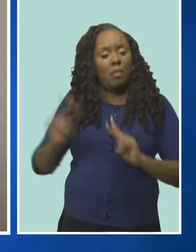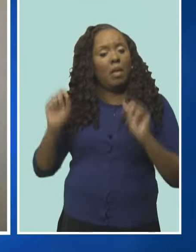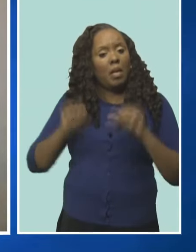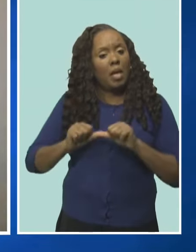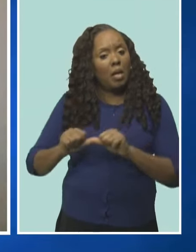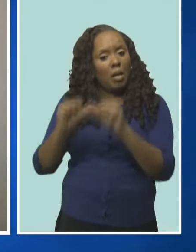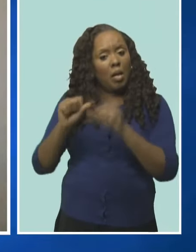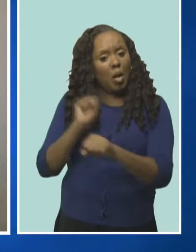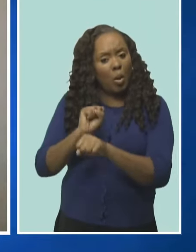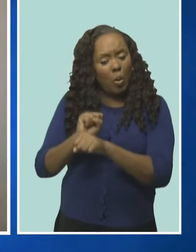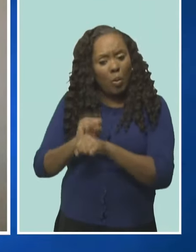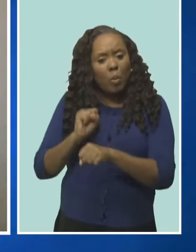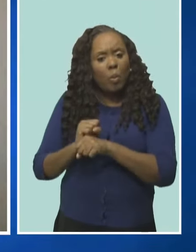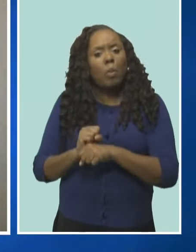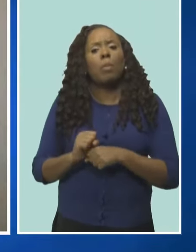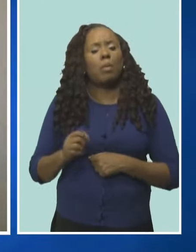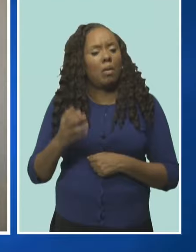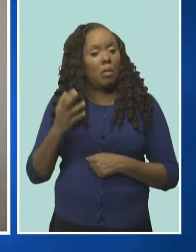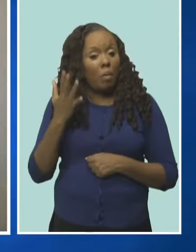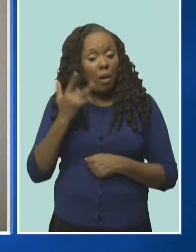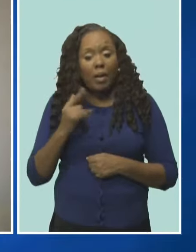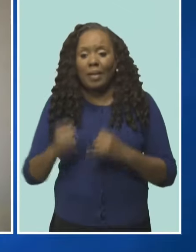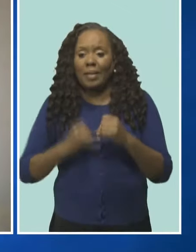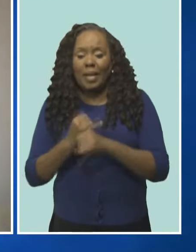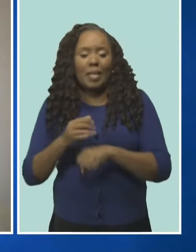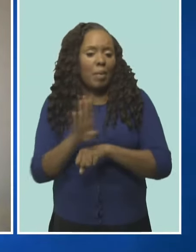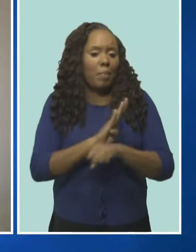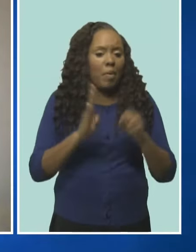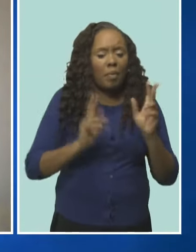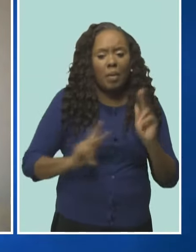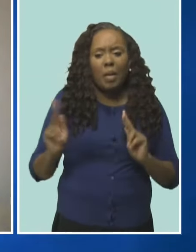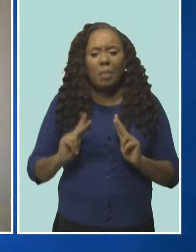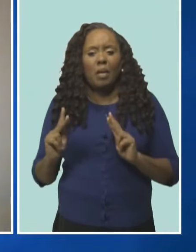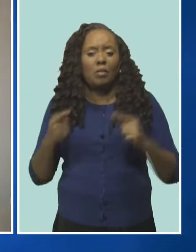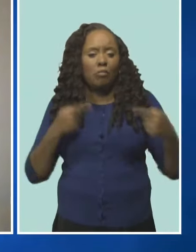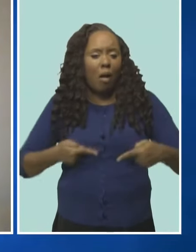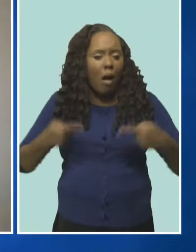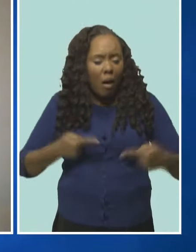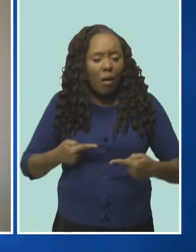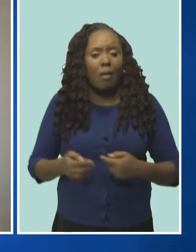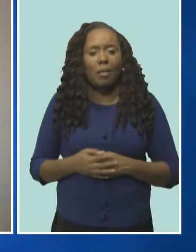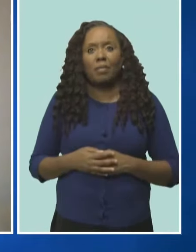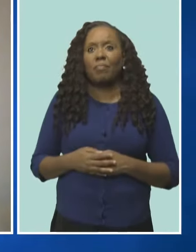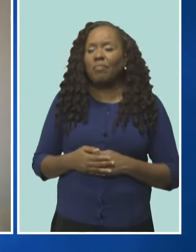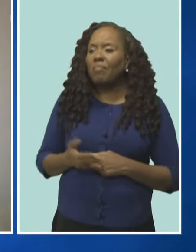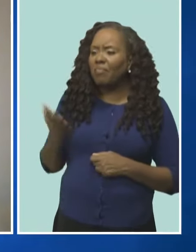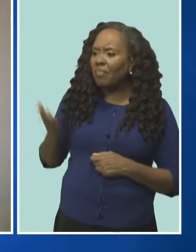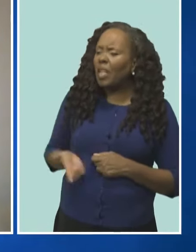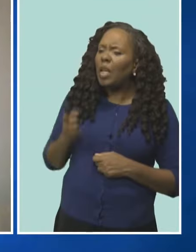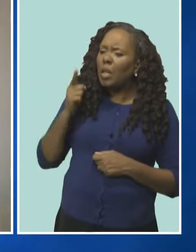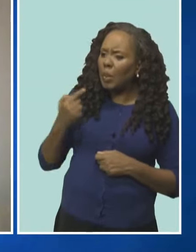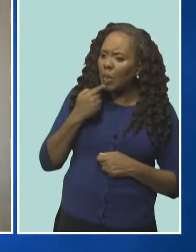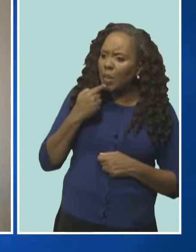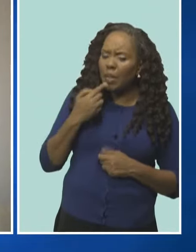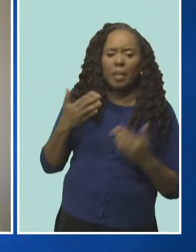struggle because of a creative sector is quite similar. Yes, De Carla, I'm hearing that, and you're talking about the grant that has been